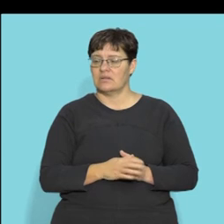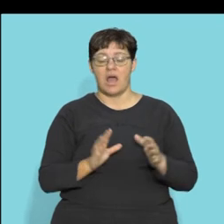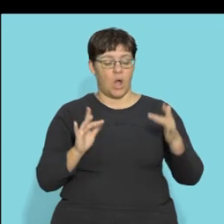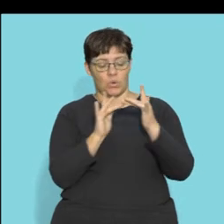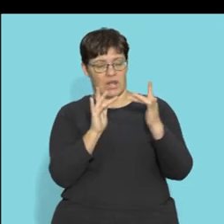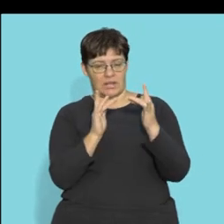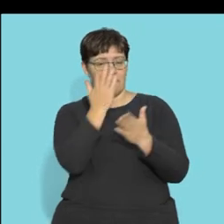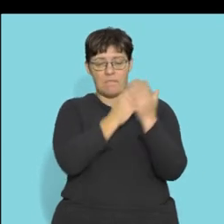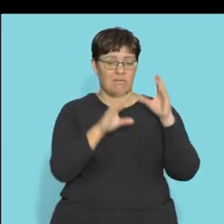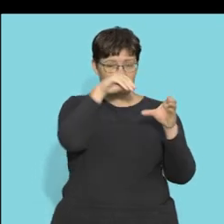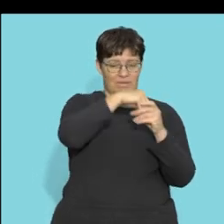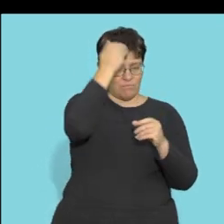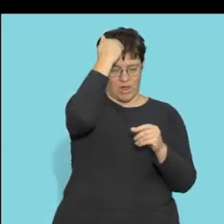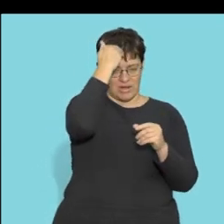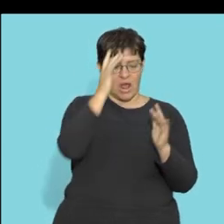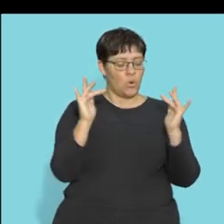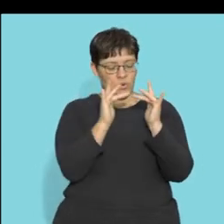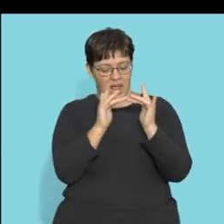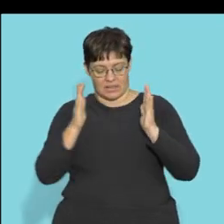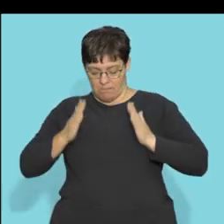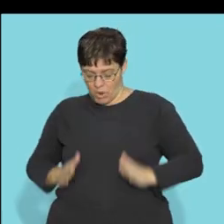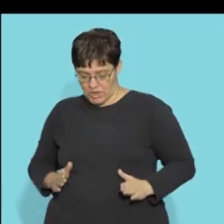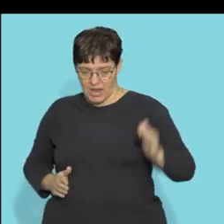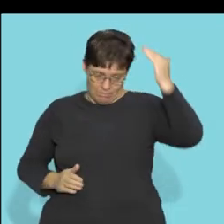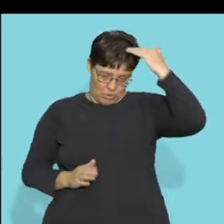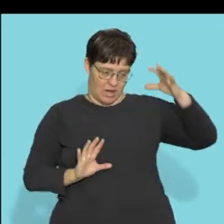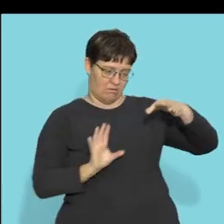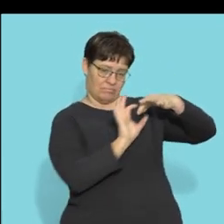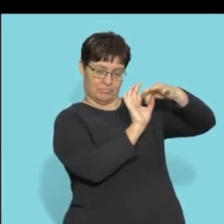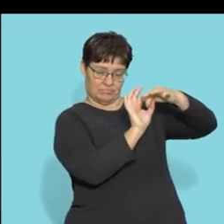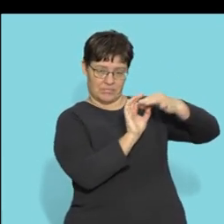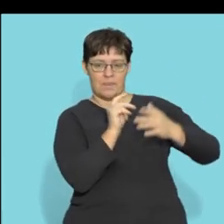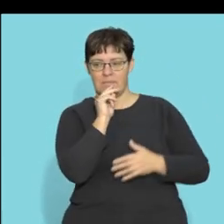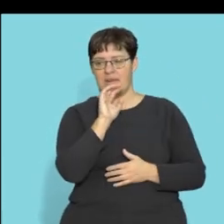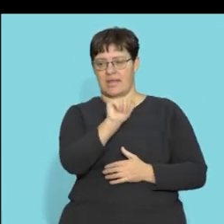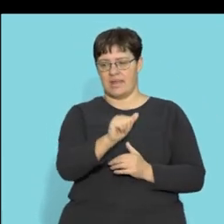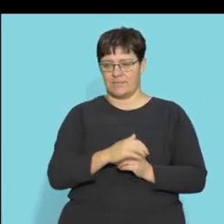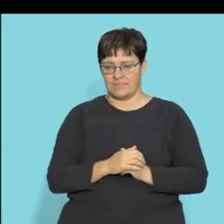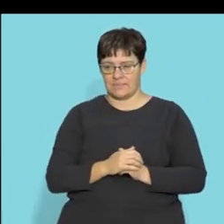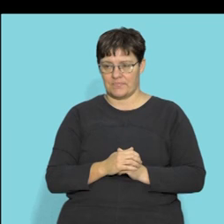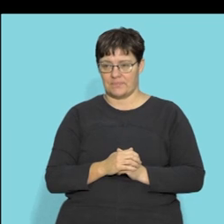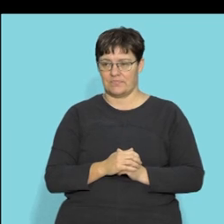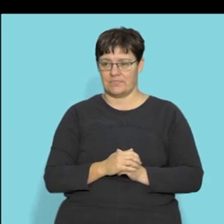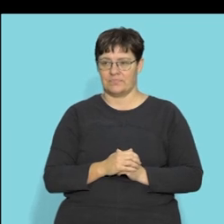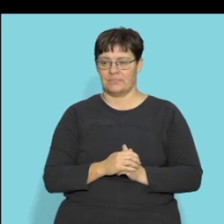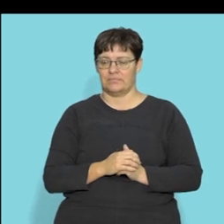brain it's connecting the rest of the body with the brain so it's the spinal cord and it's number a